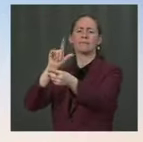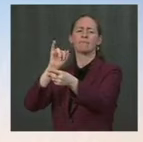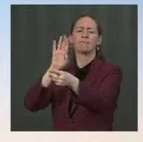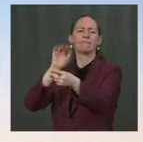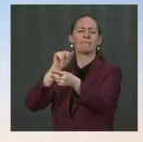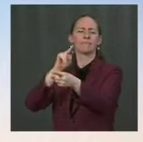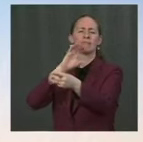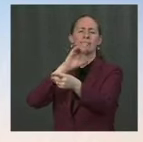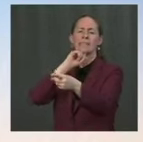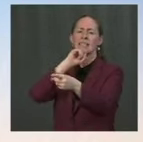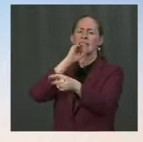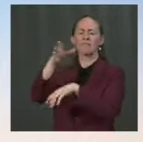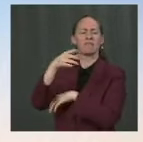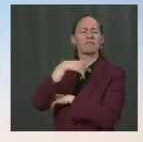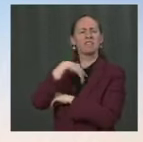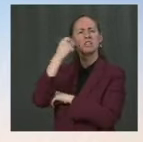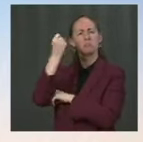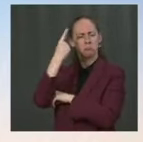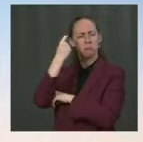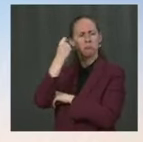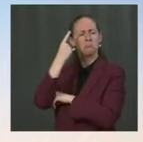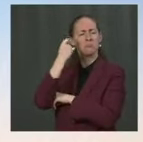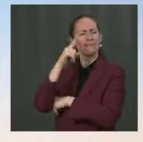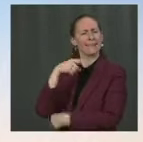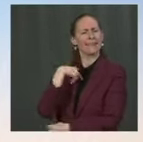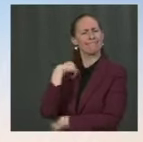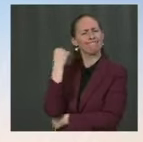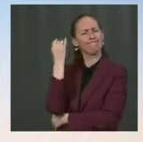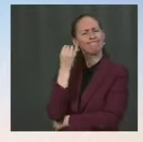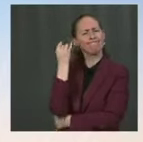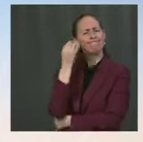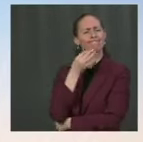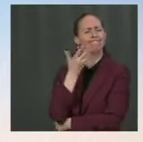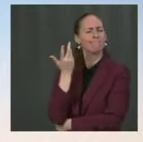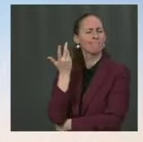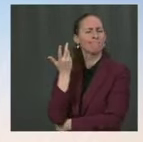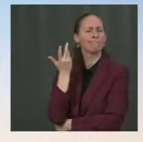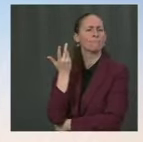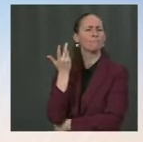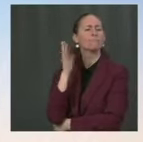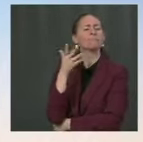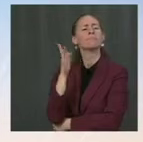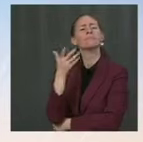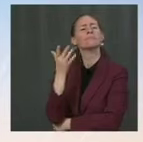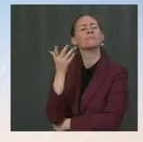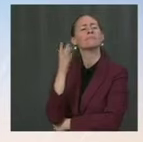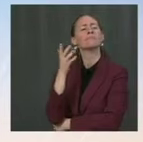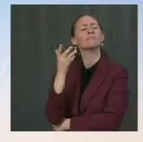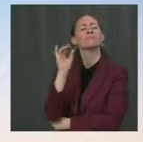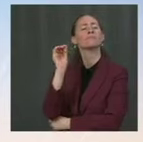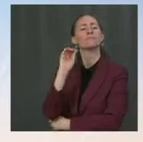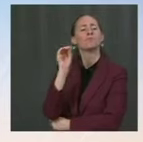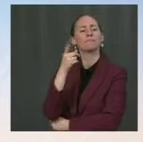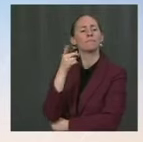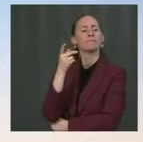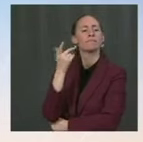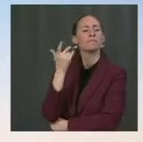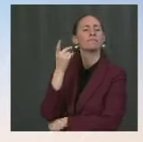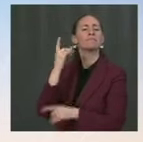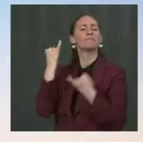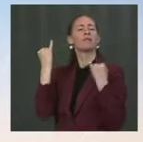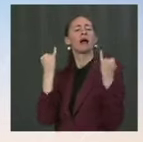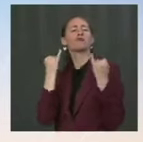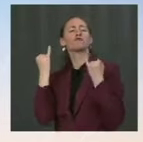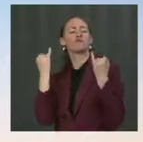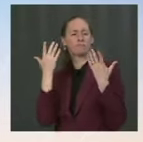having said that, there's been a remarkable level of cooperation. mean, something no one would ever possibly have imagined, whatever, know, even a month ago. And